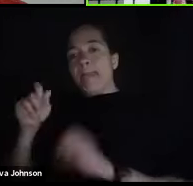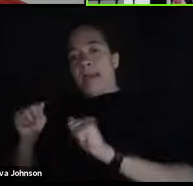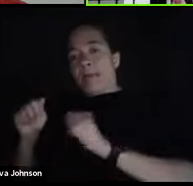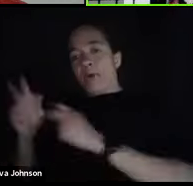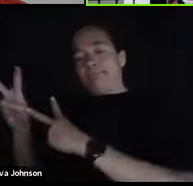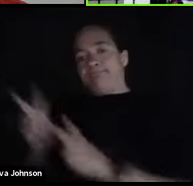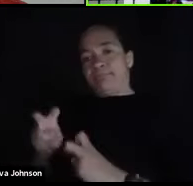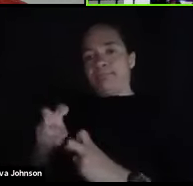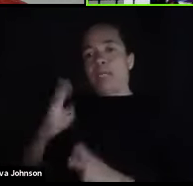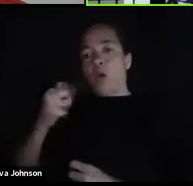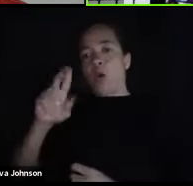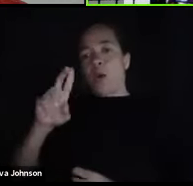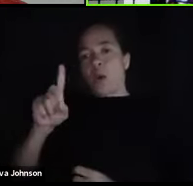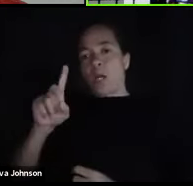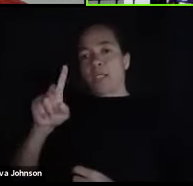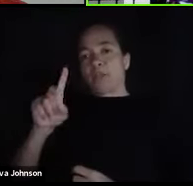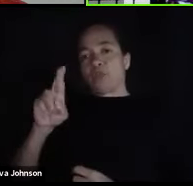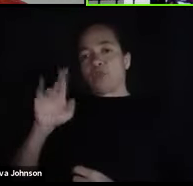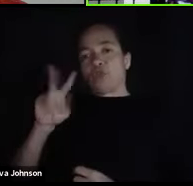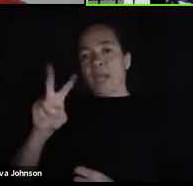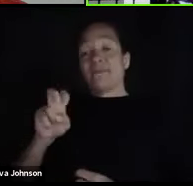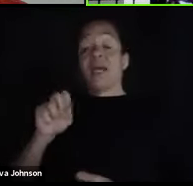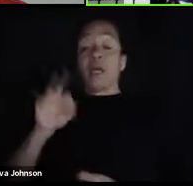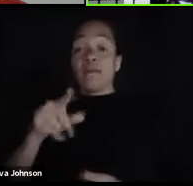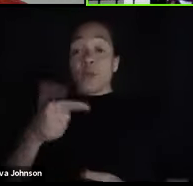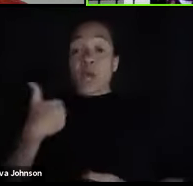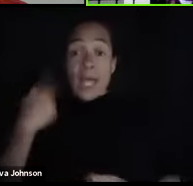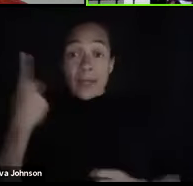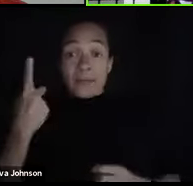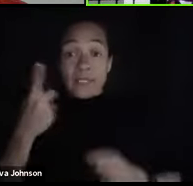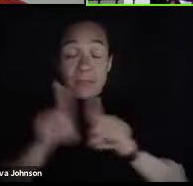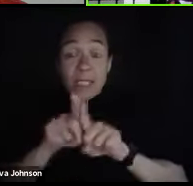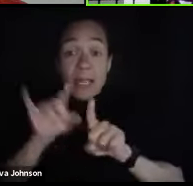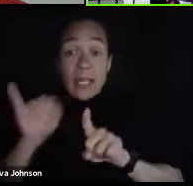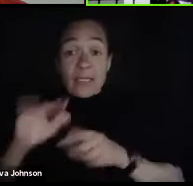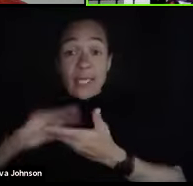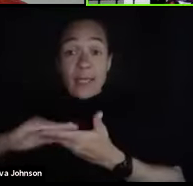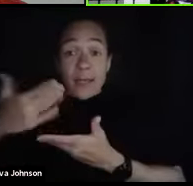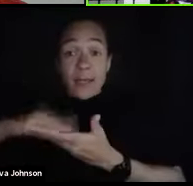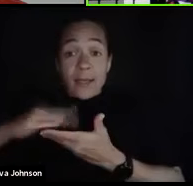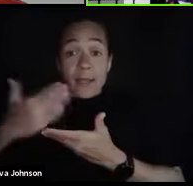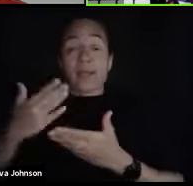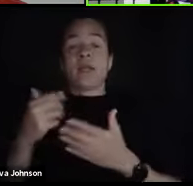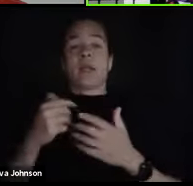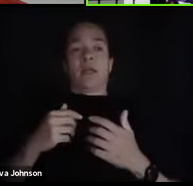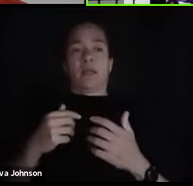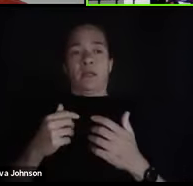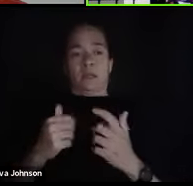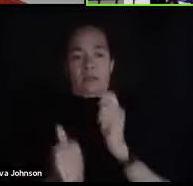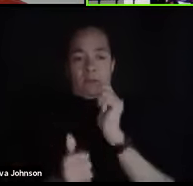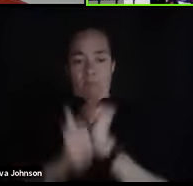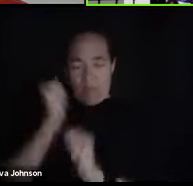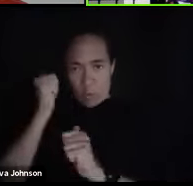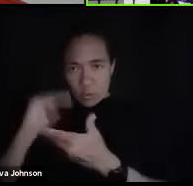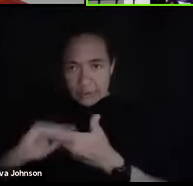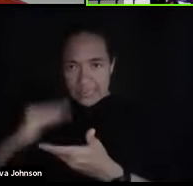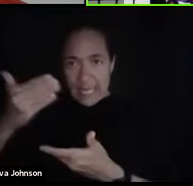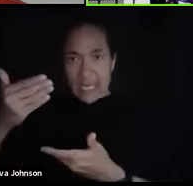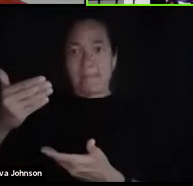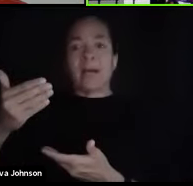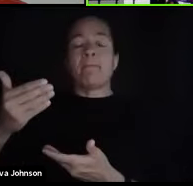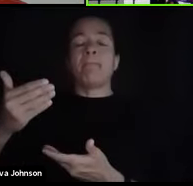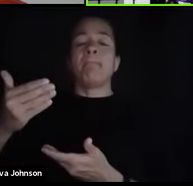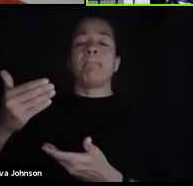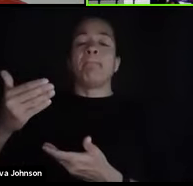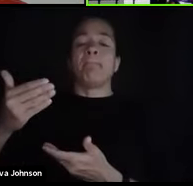that's, even if you have something like that, most laptops now, you can,